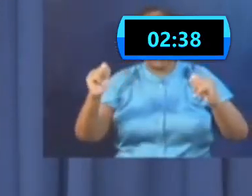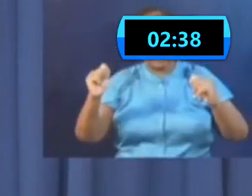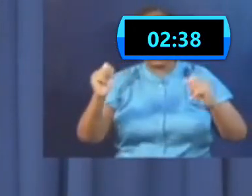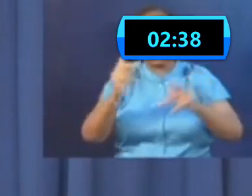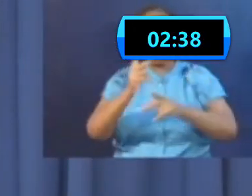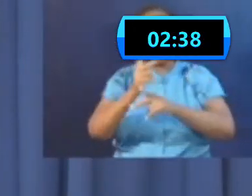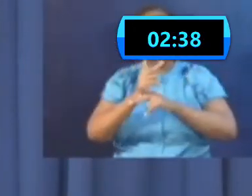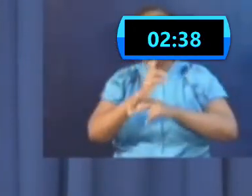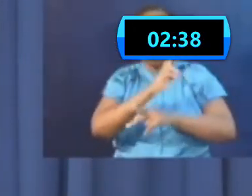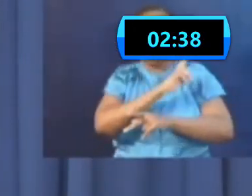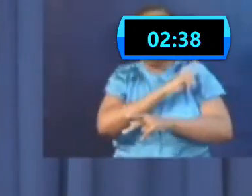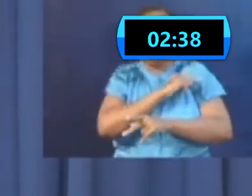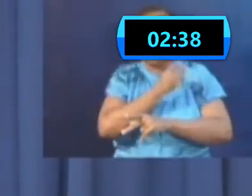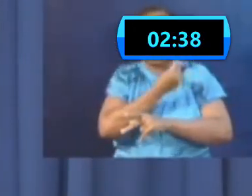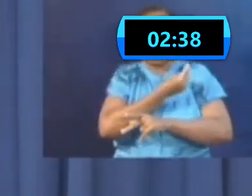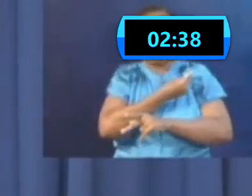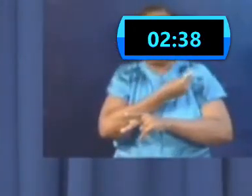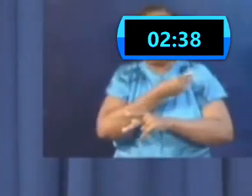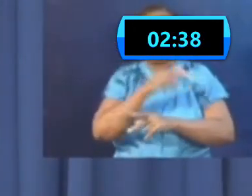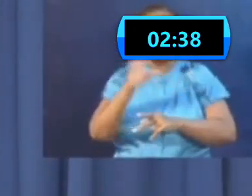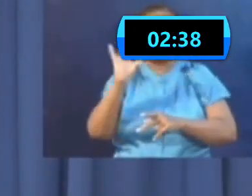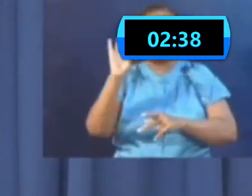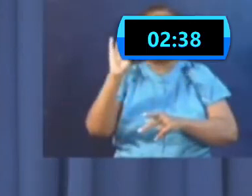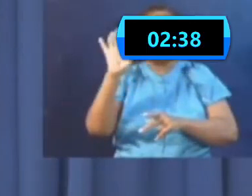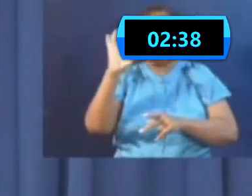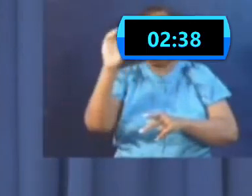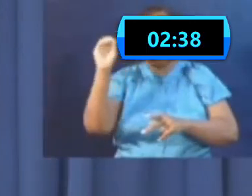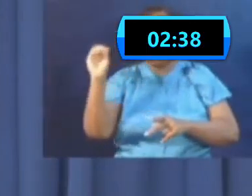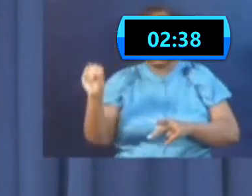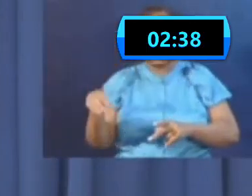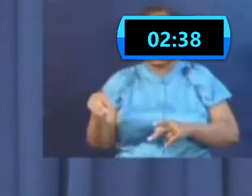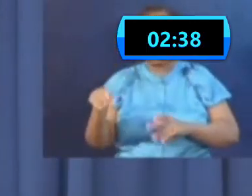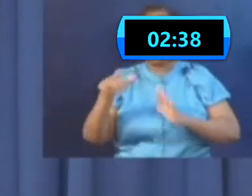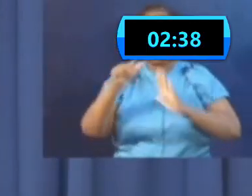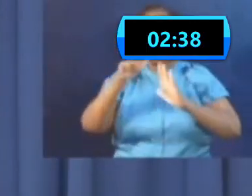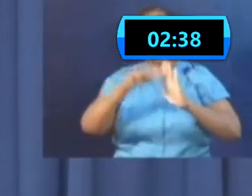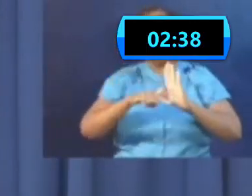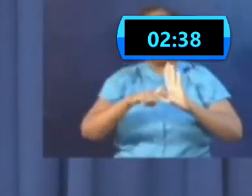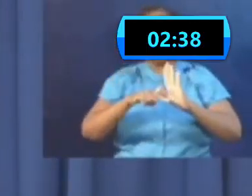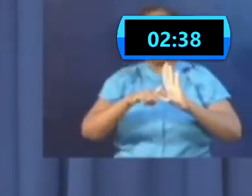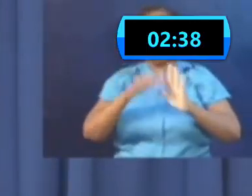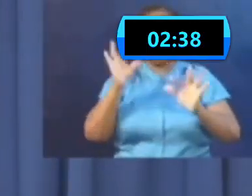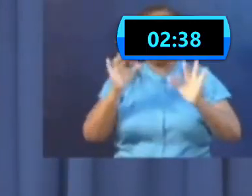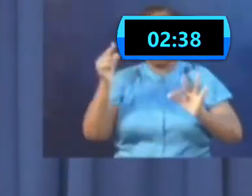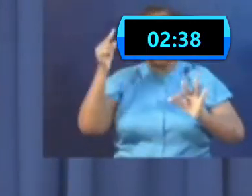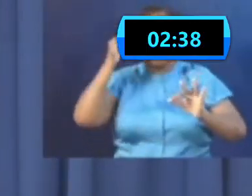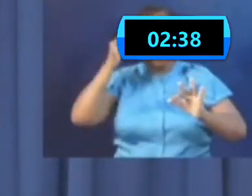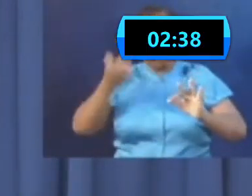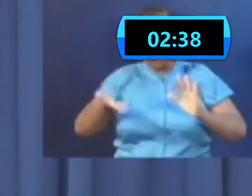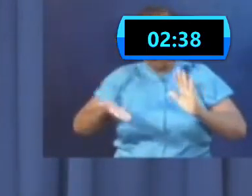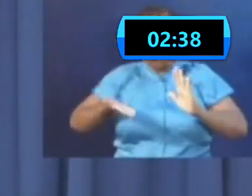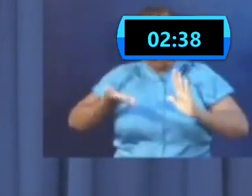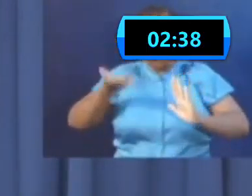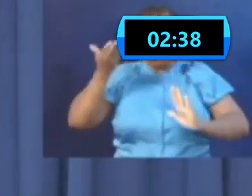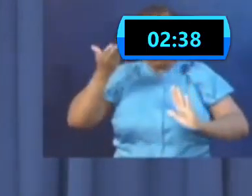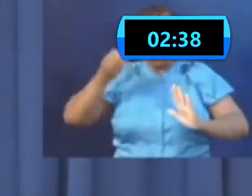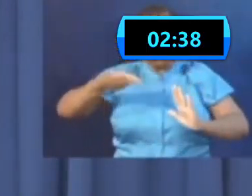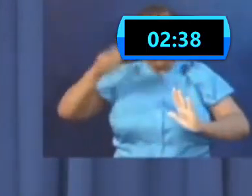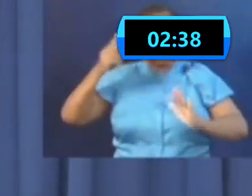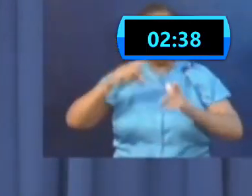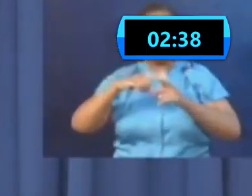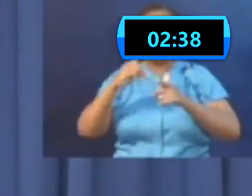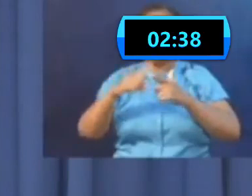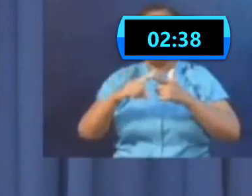75% or less. Whenever we felt that things were going above 75%, that would be an uncomfortable